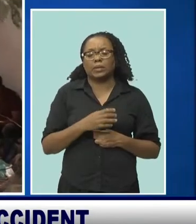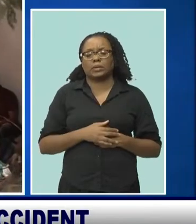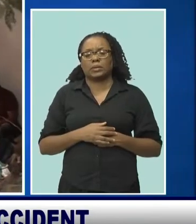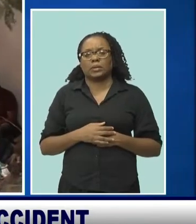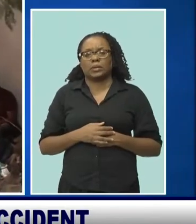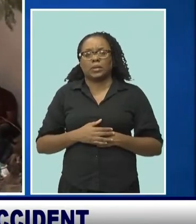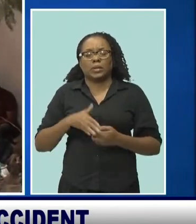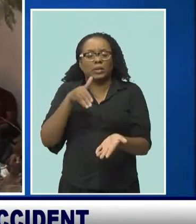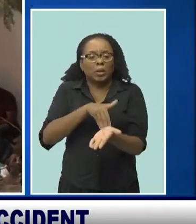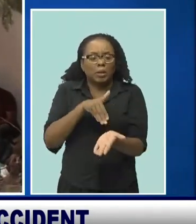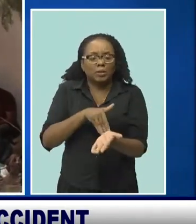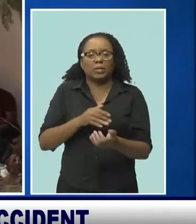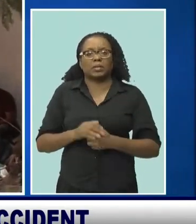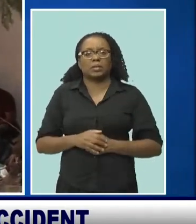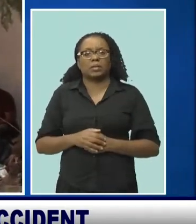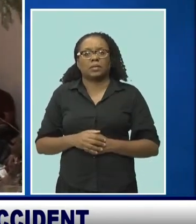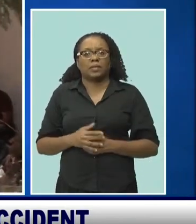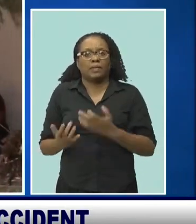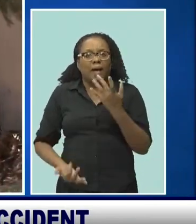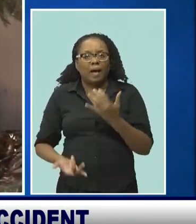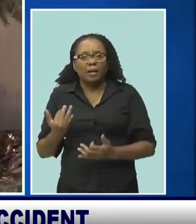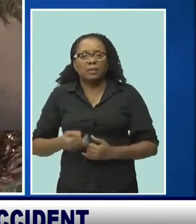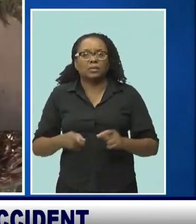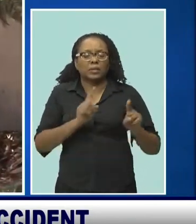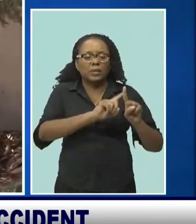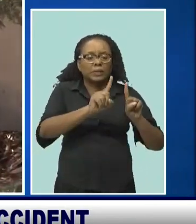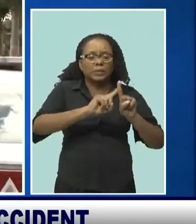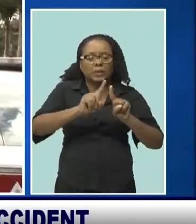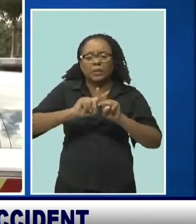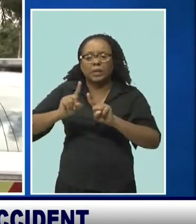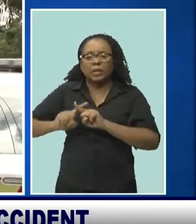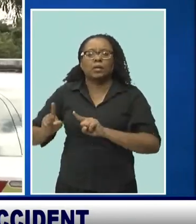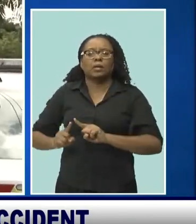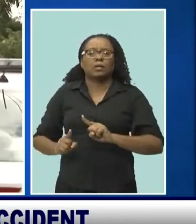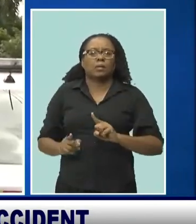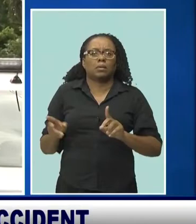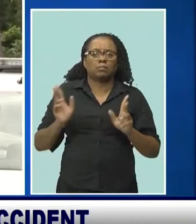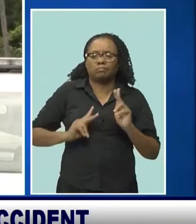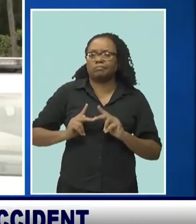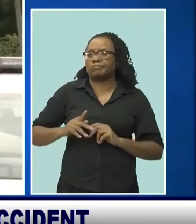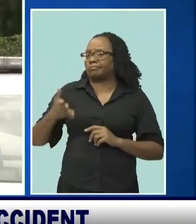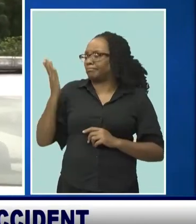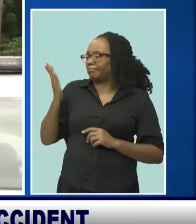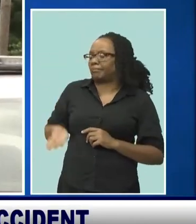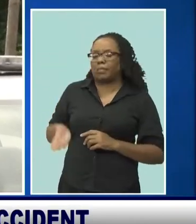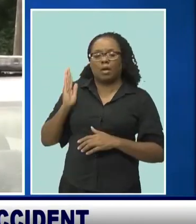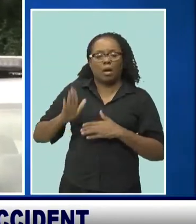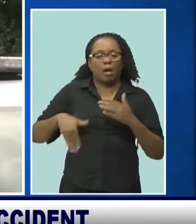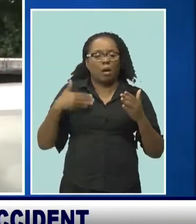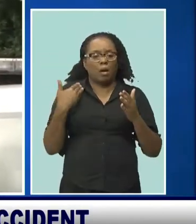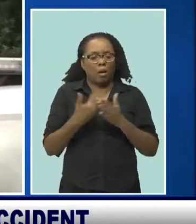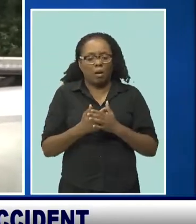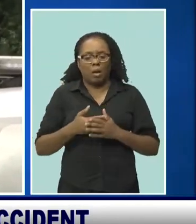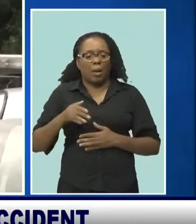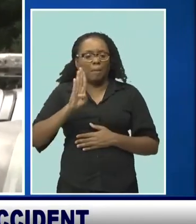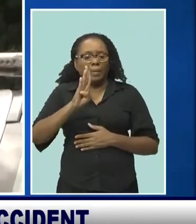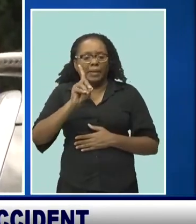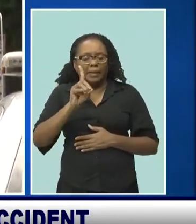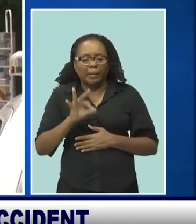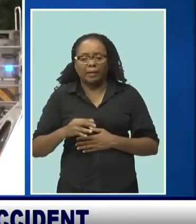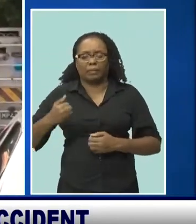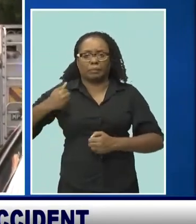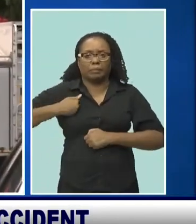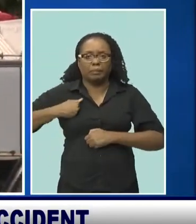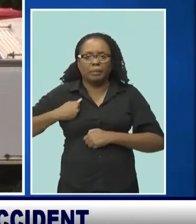Fifteen officers of the Barbados Police Service, two fire tenders with nine firefighters, 30 people from the Barbados Defence Force,